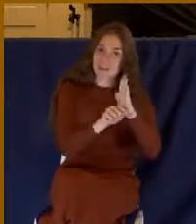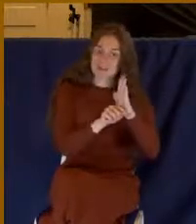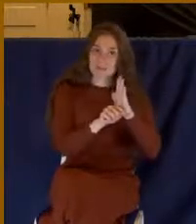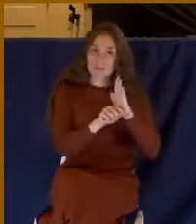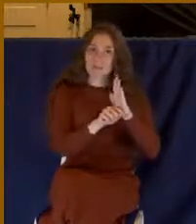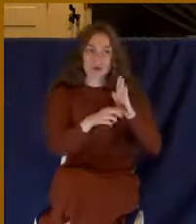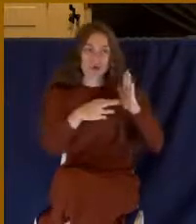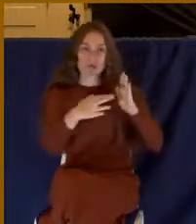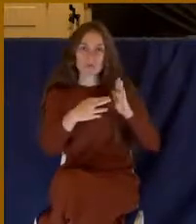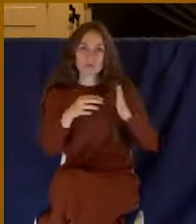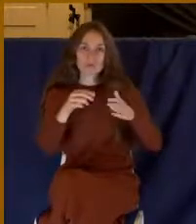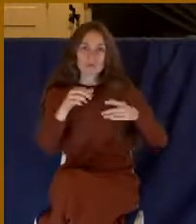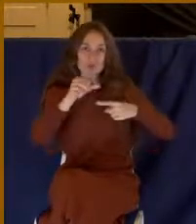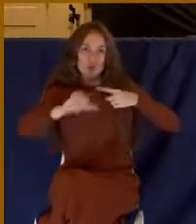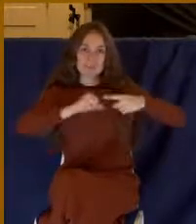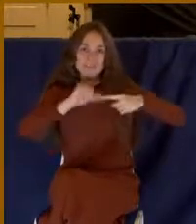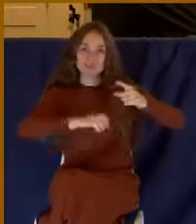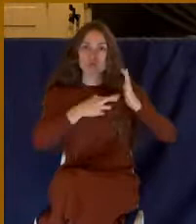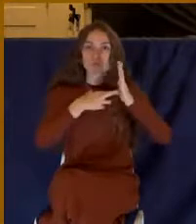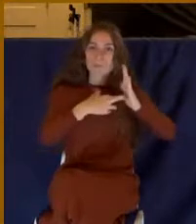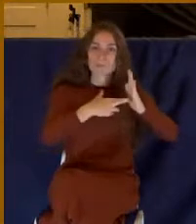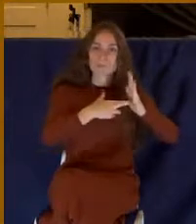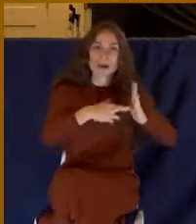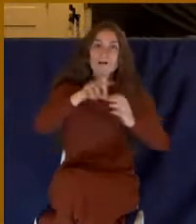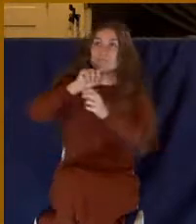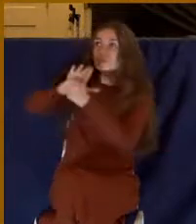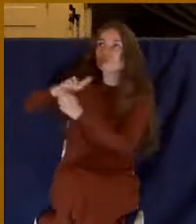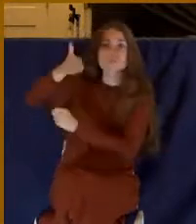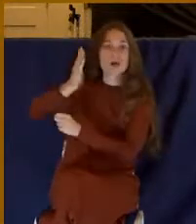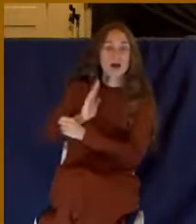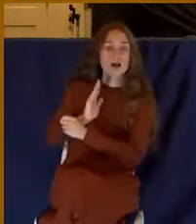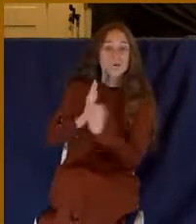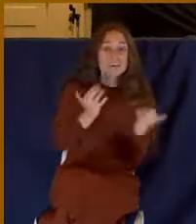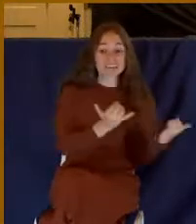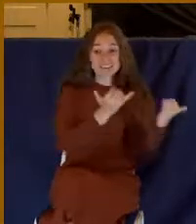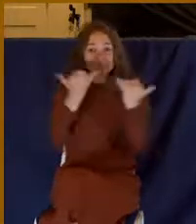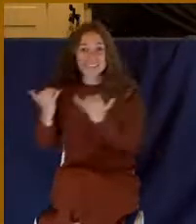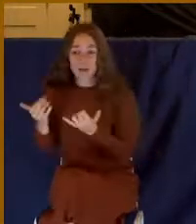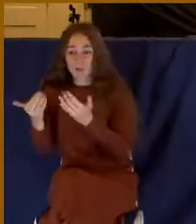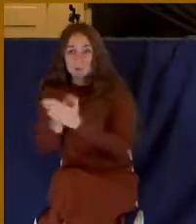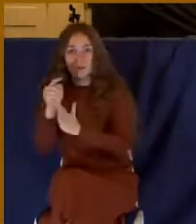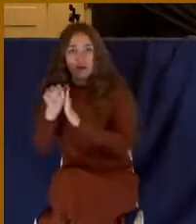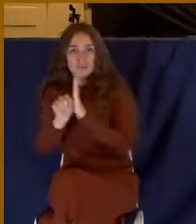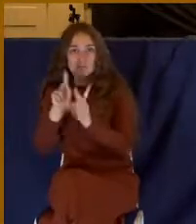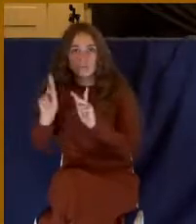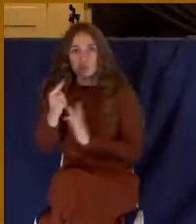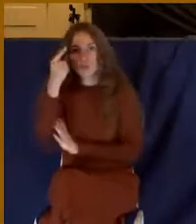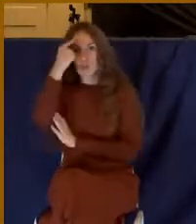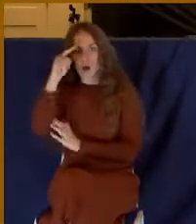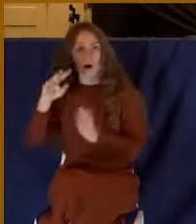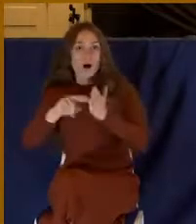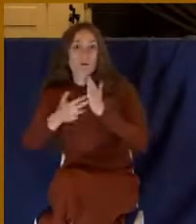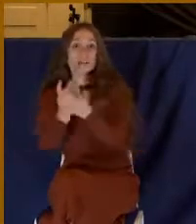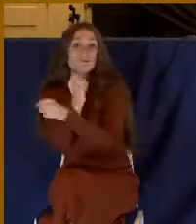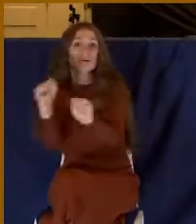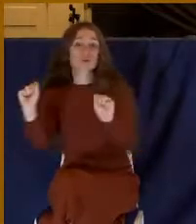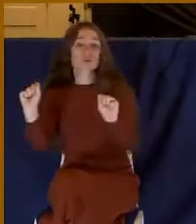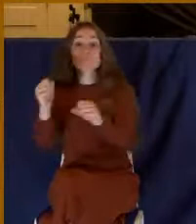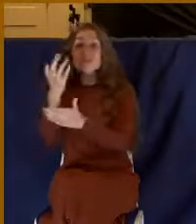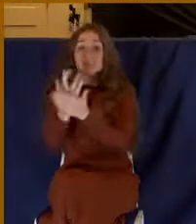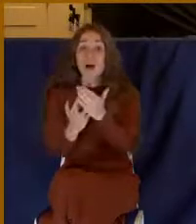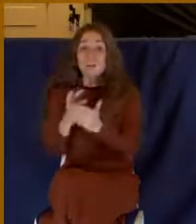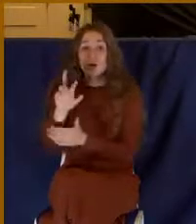made it a way of salvation. And in fact, did you know that there were some rabbis that taught that